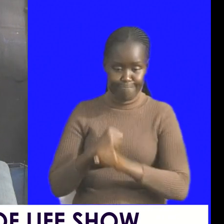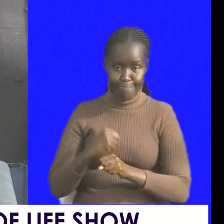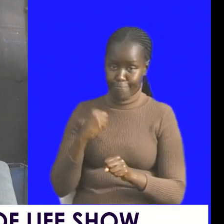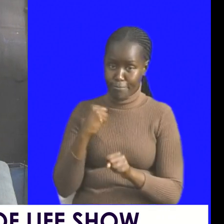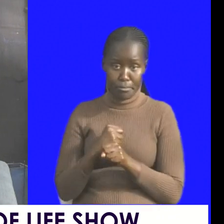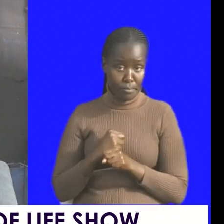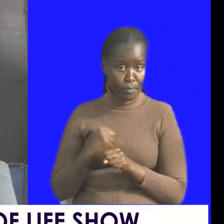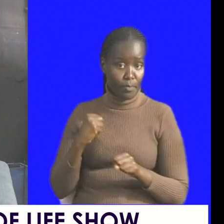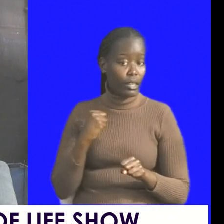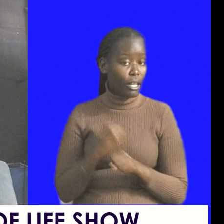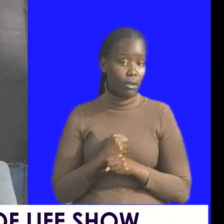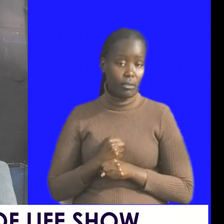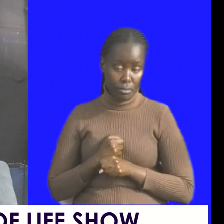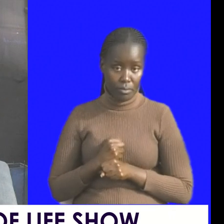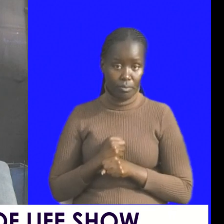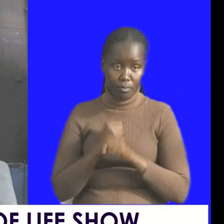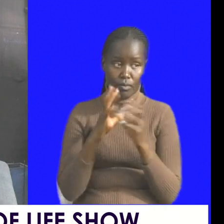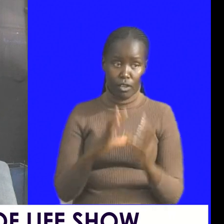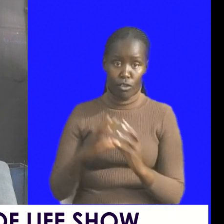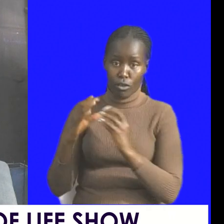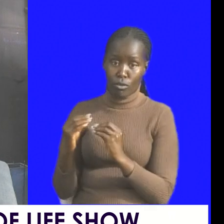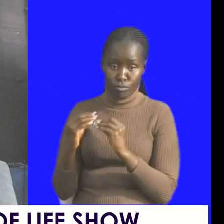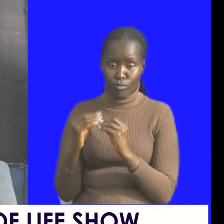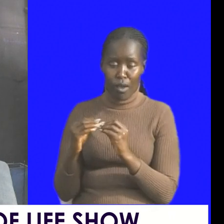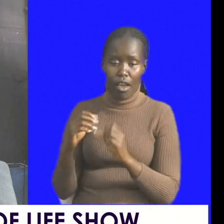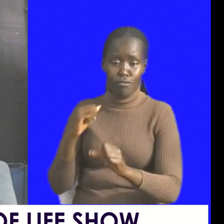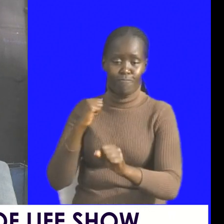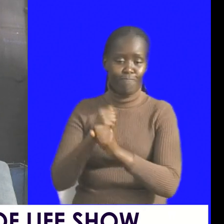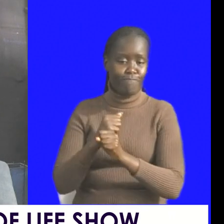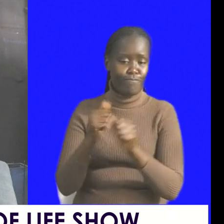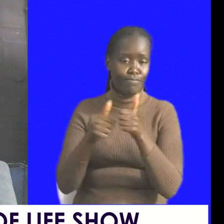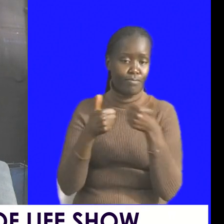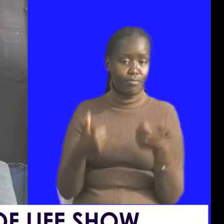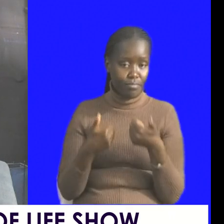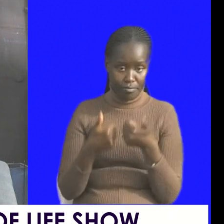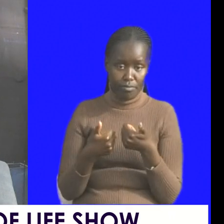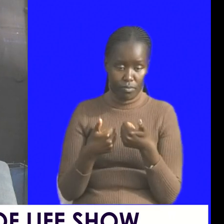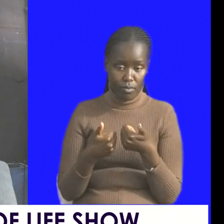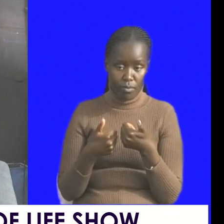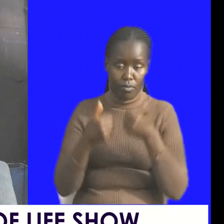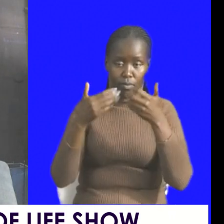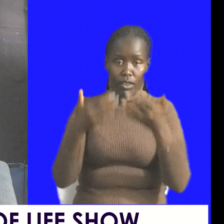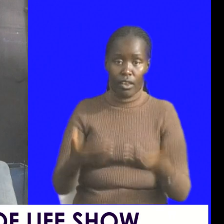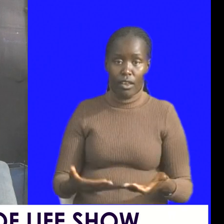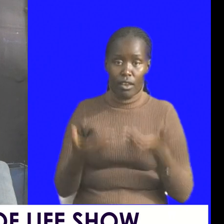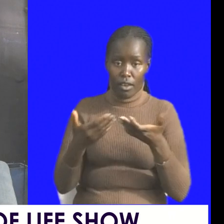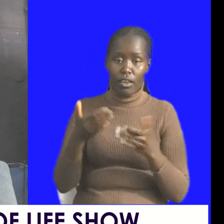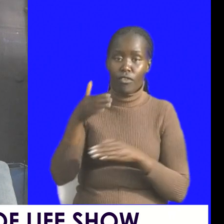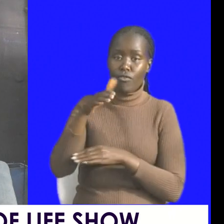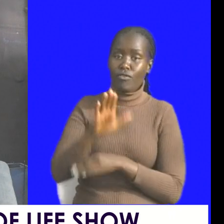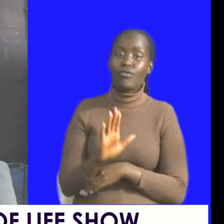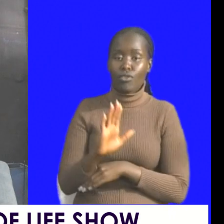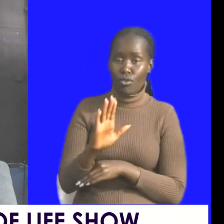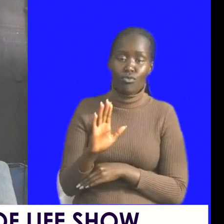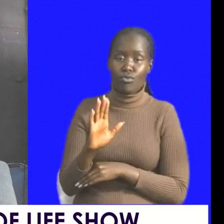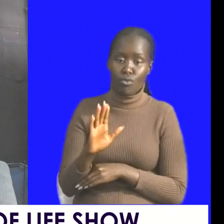work work go an extra mile in your workplace give your employers